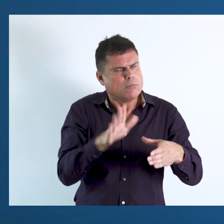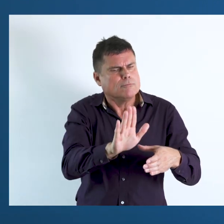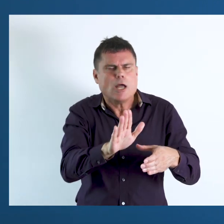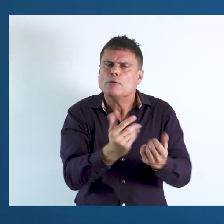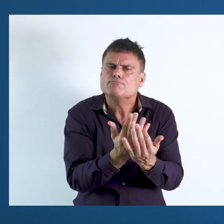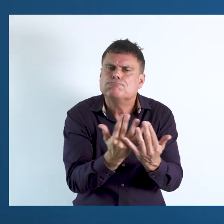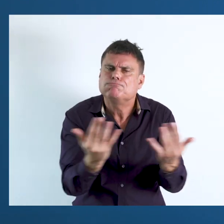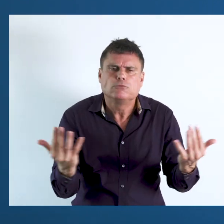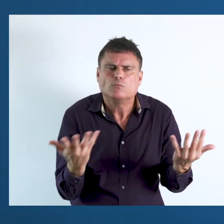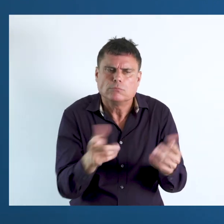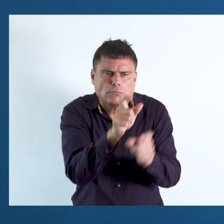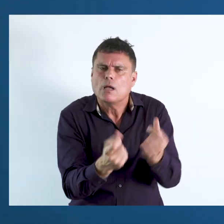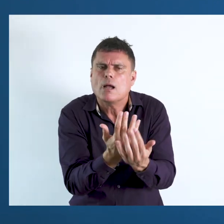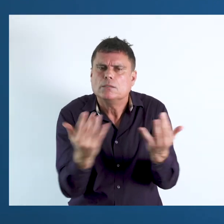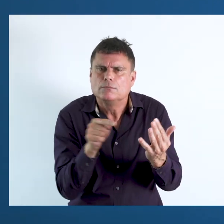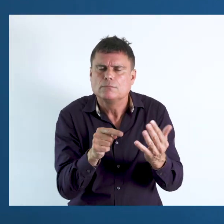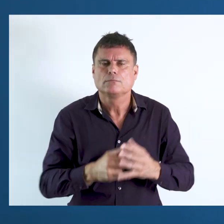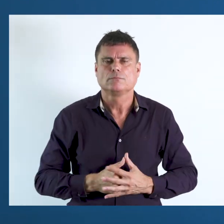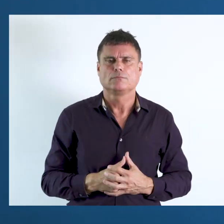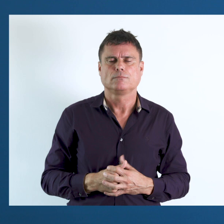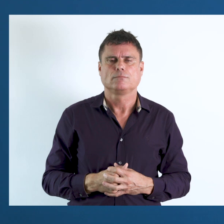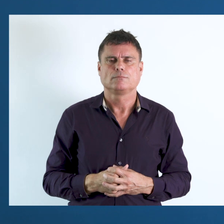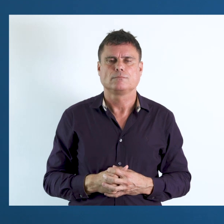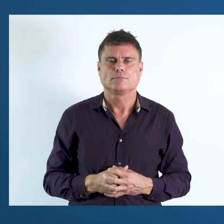who want to know more about their particular population.